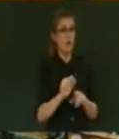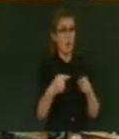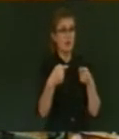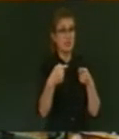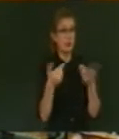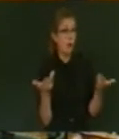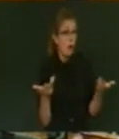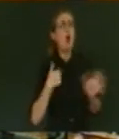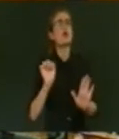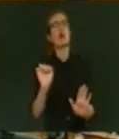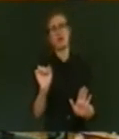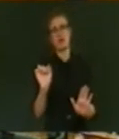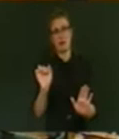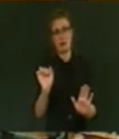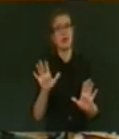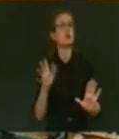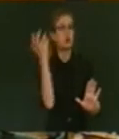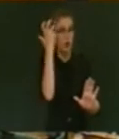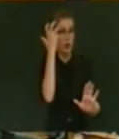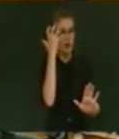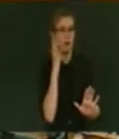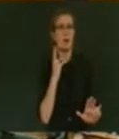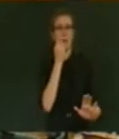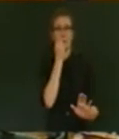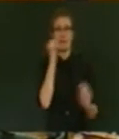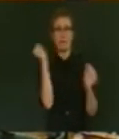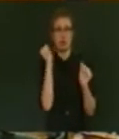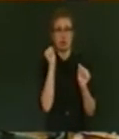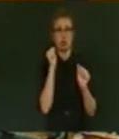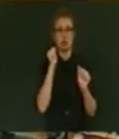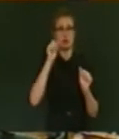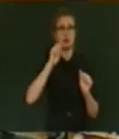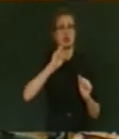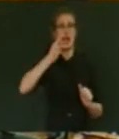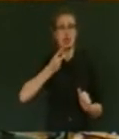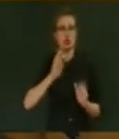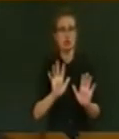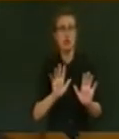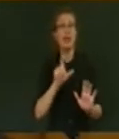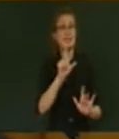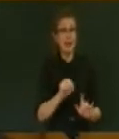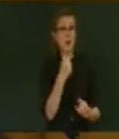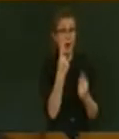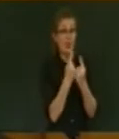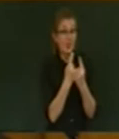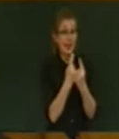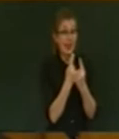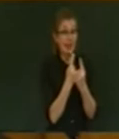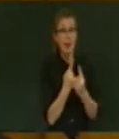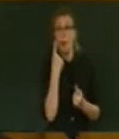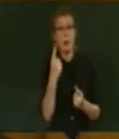I take it back. He's done one thing. He's done one thing. He spent a week with Ed Miliband